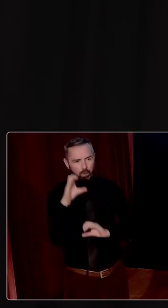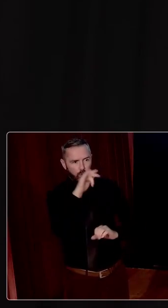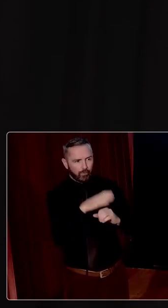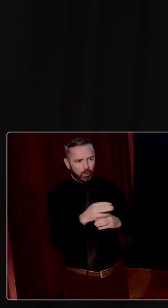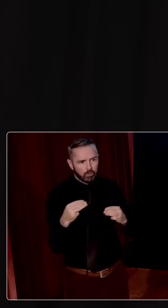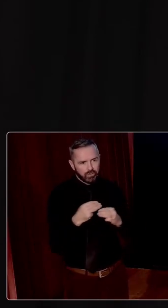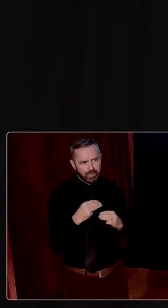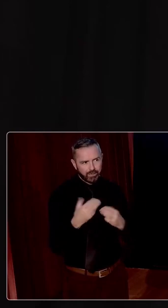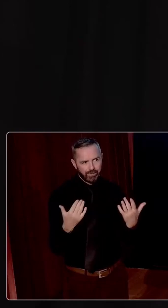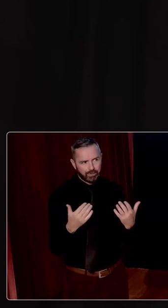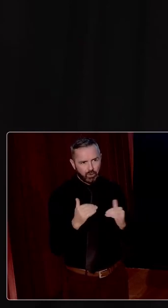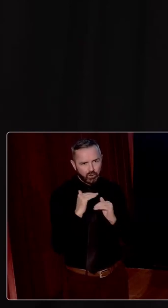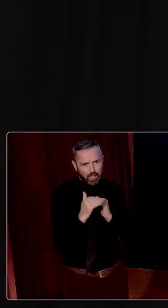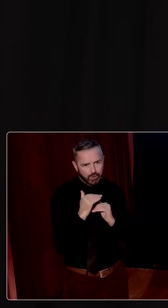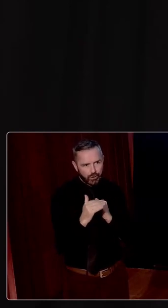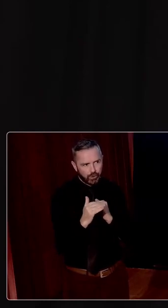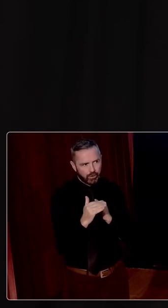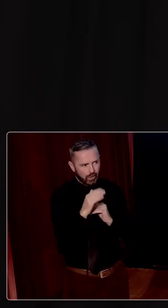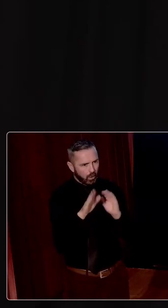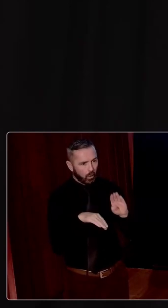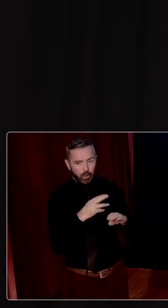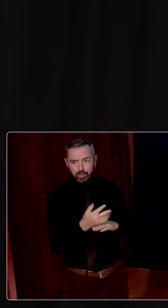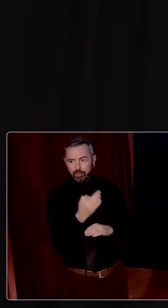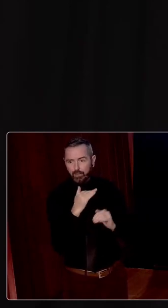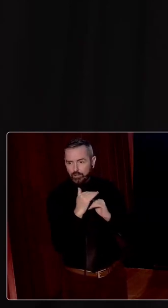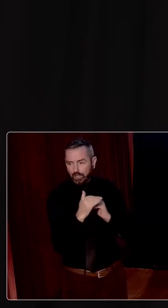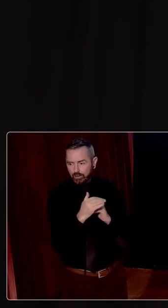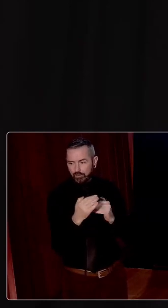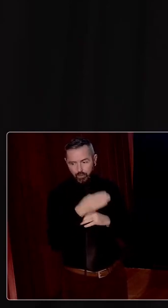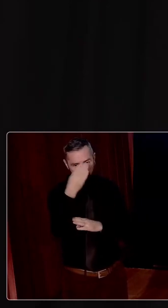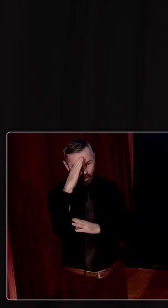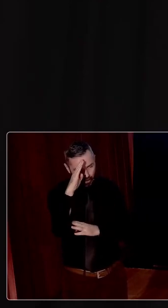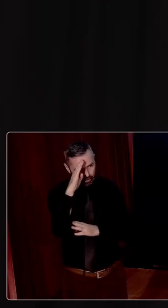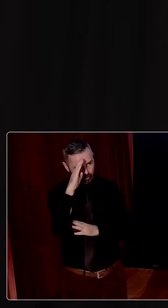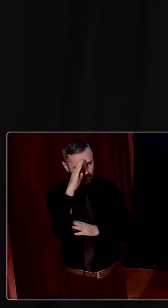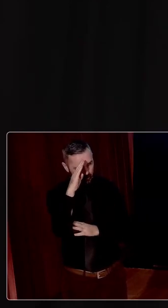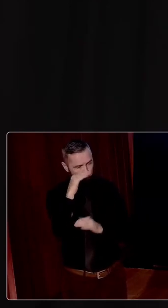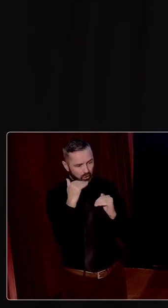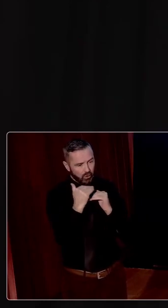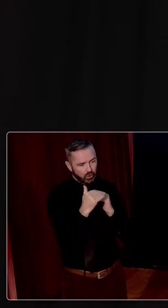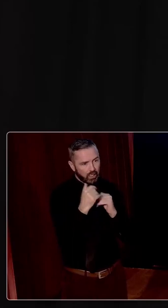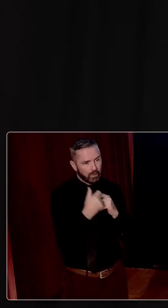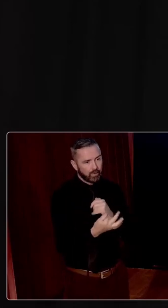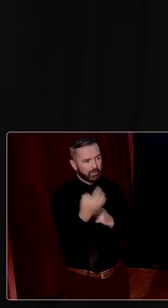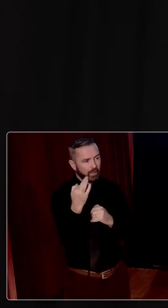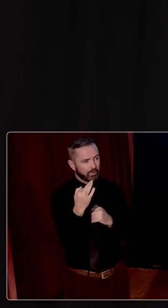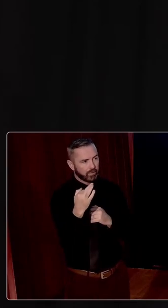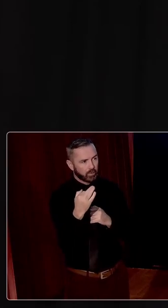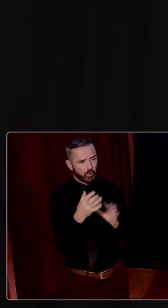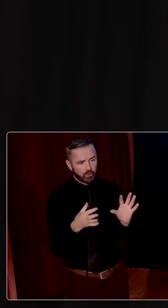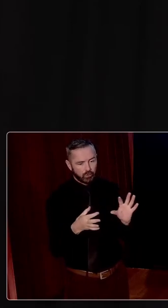are, where is, where do you find shelter? And unfortunately for Ireland, in terms of the shelter we found was the